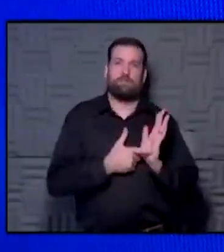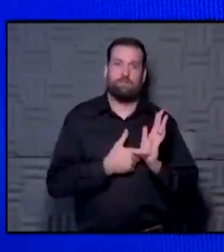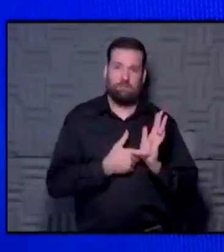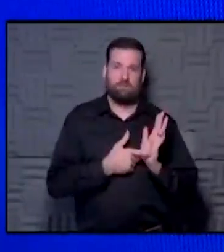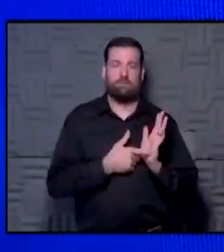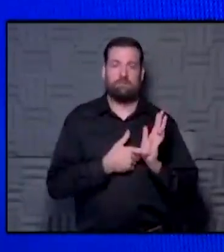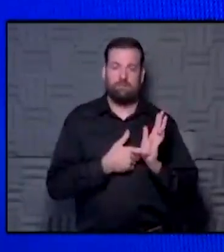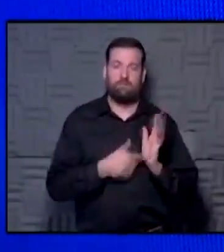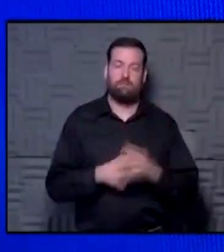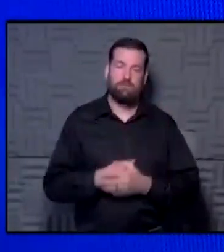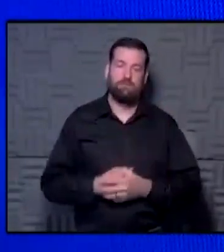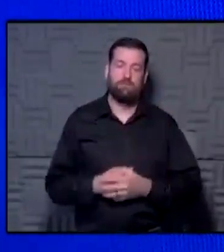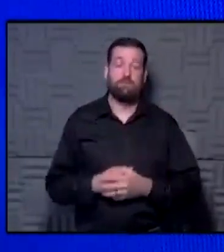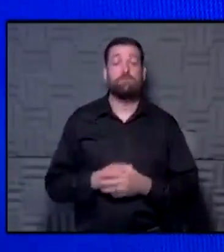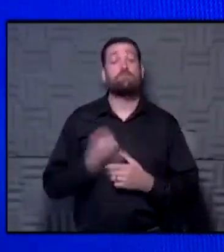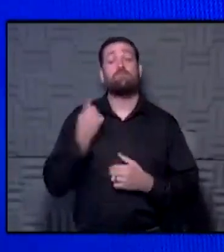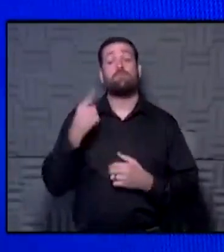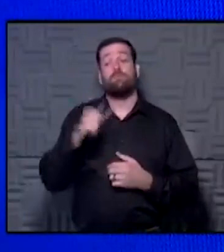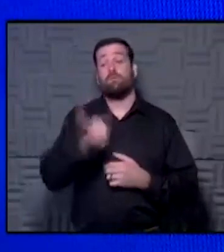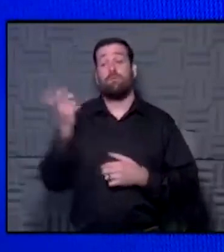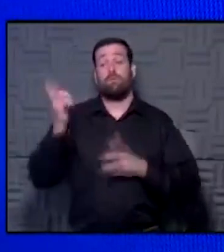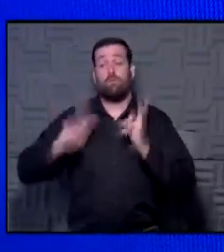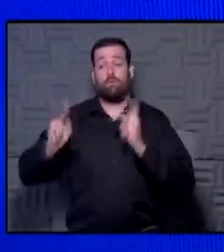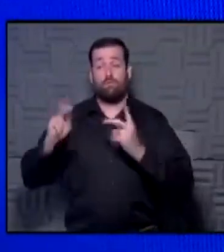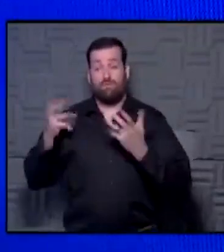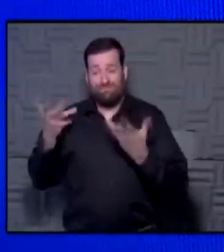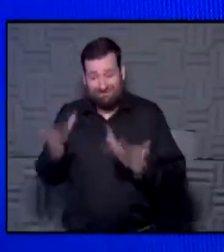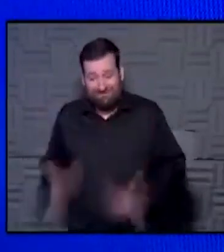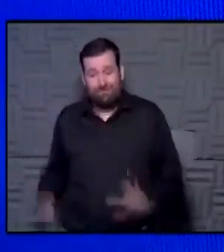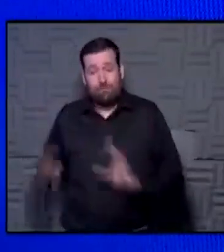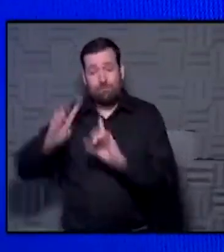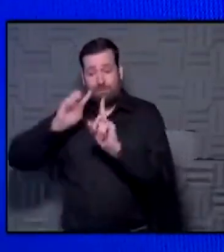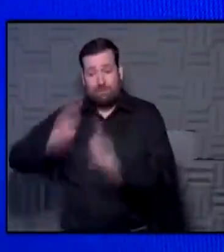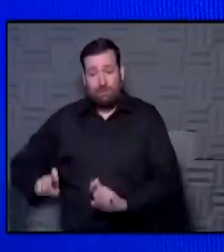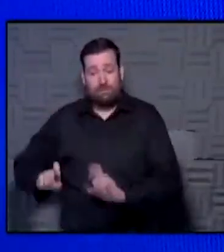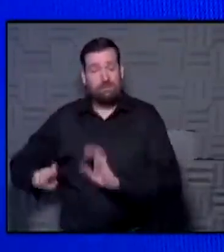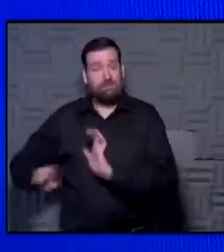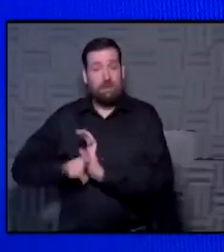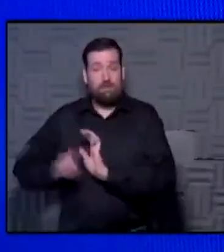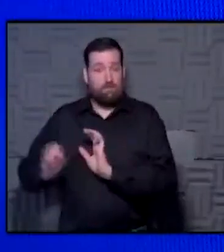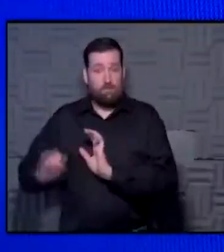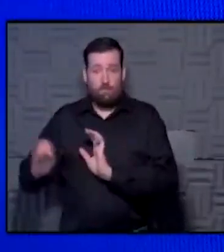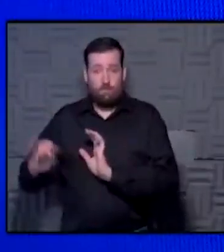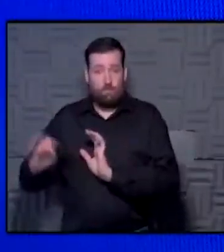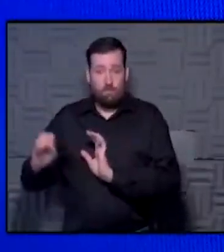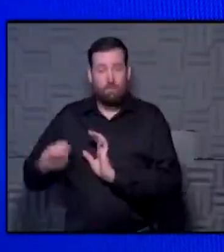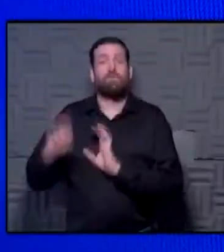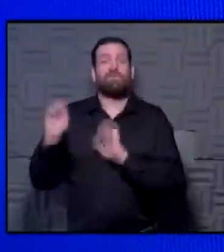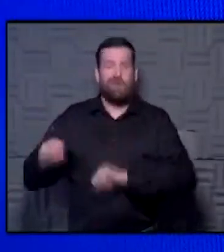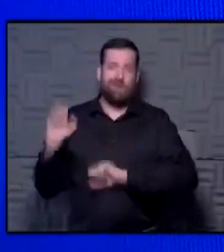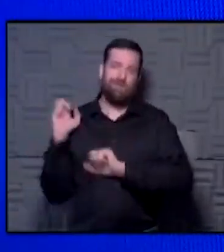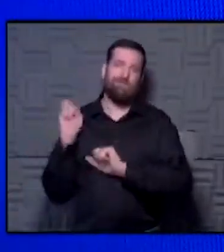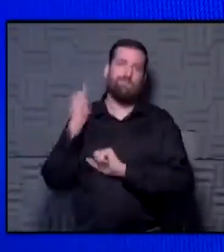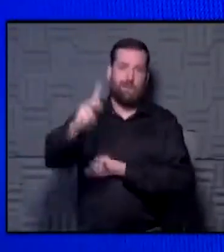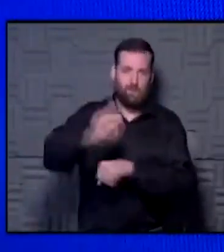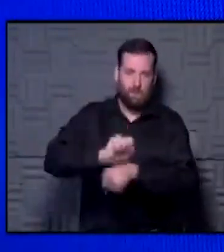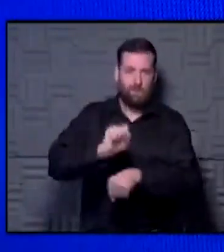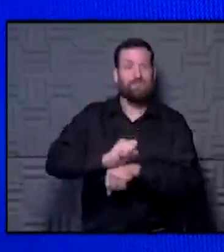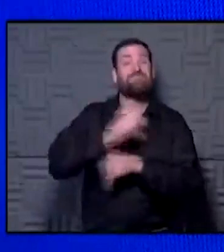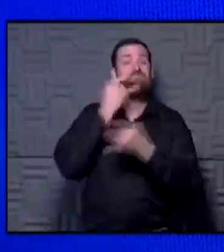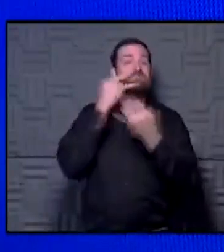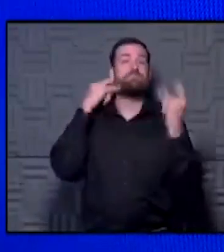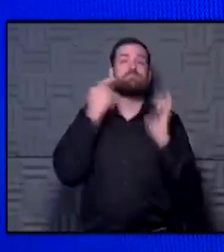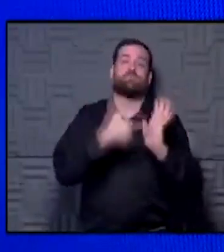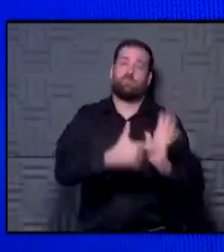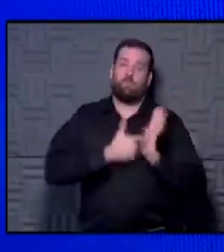been positive. The other people who have tested negative can go back and work. They all have to have masks on. In